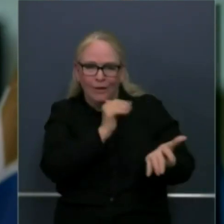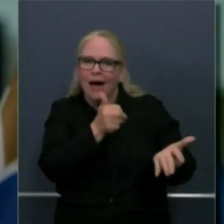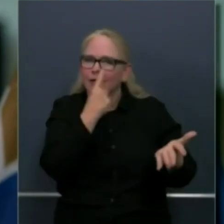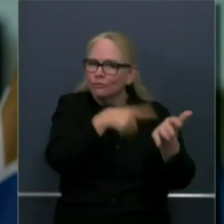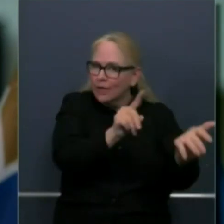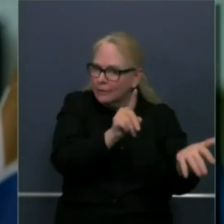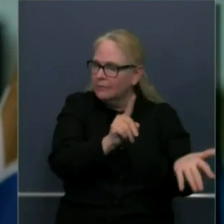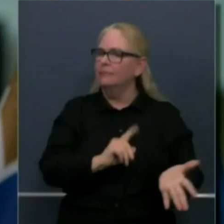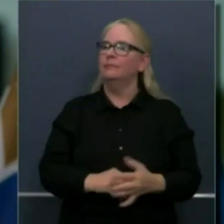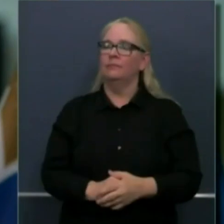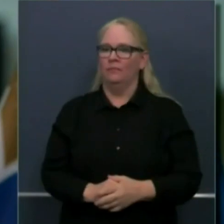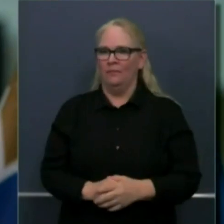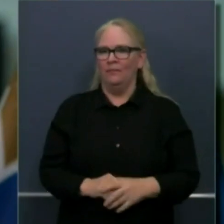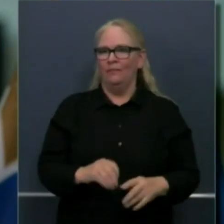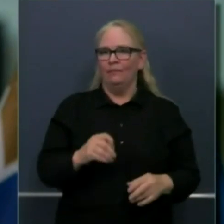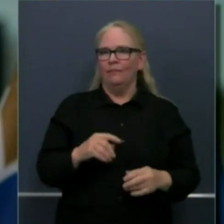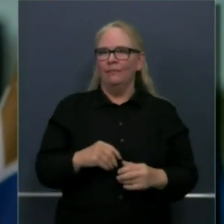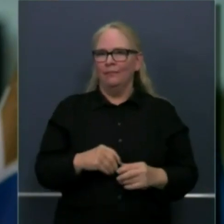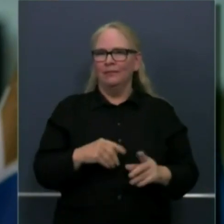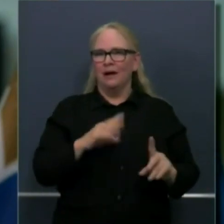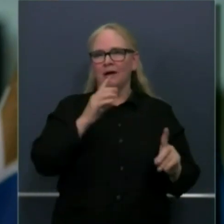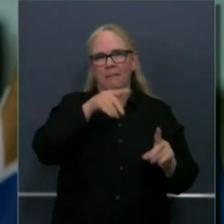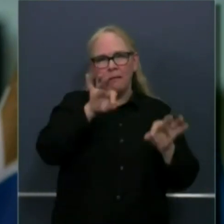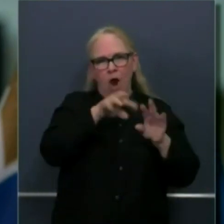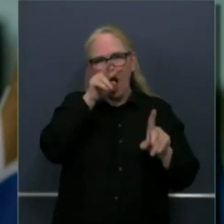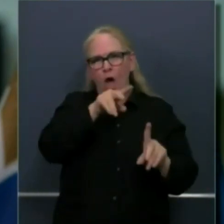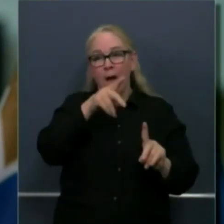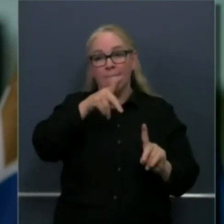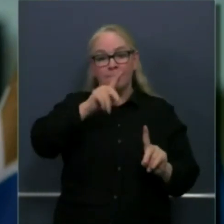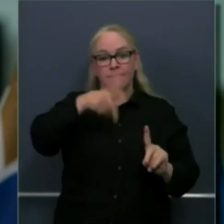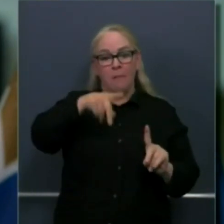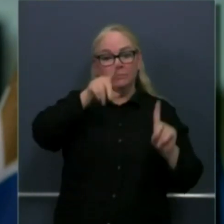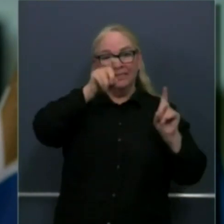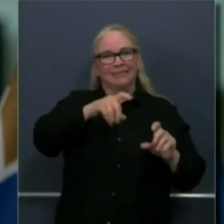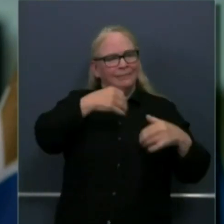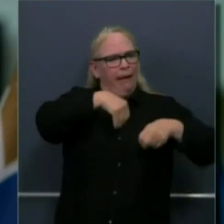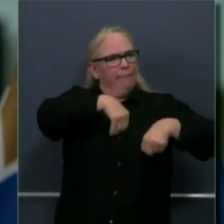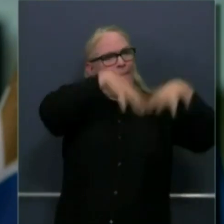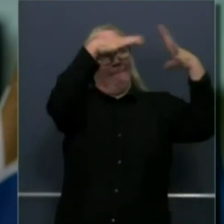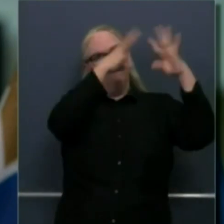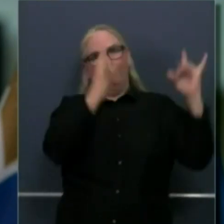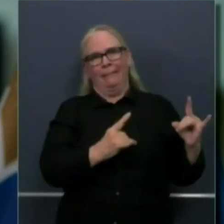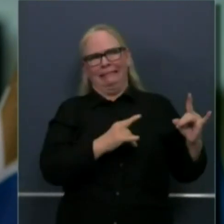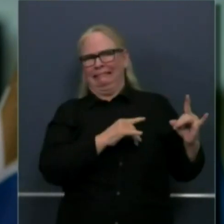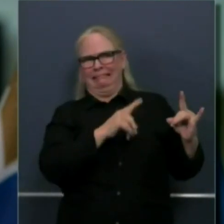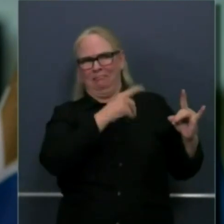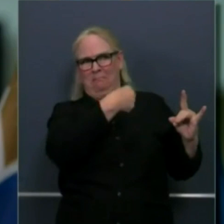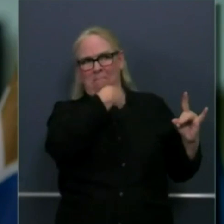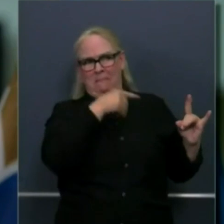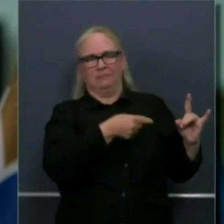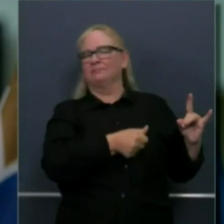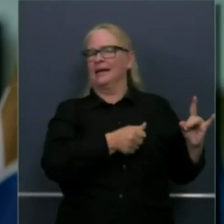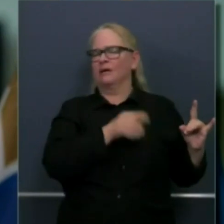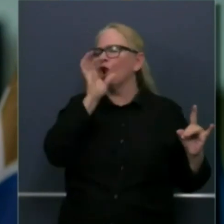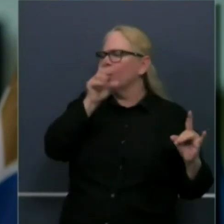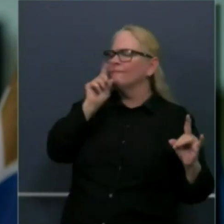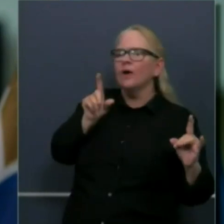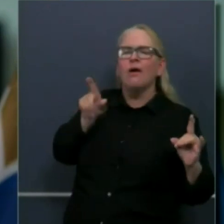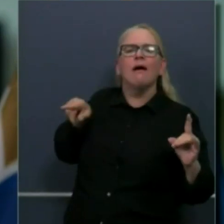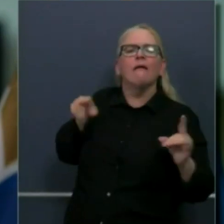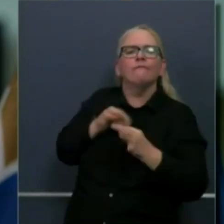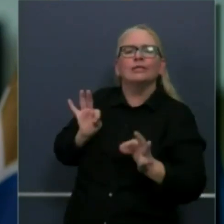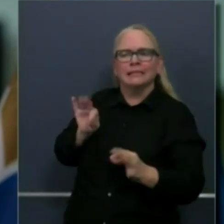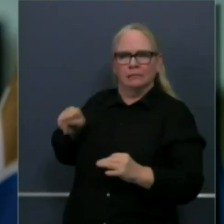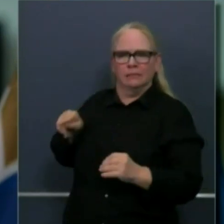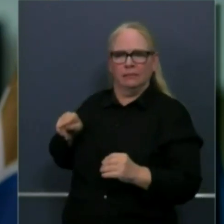run into but go to our site first we encourage that again coven 19.ca.gov and we'll continue to update